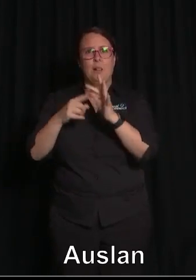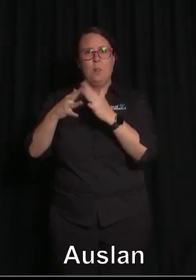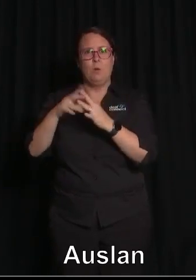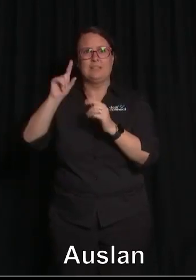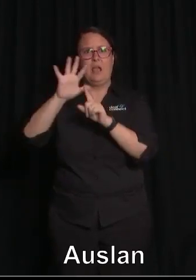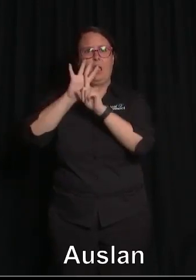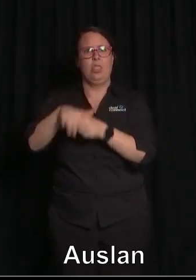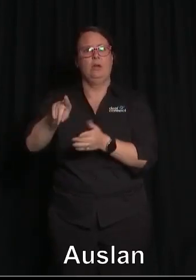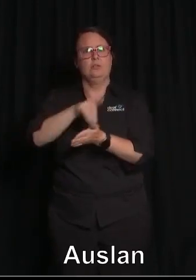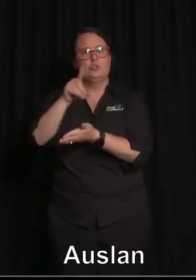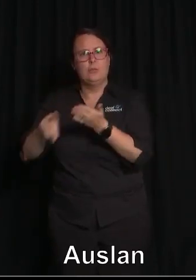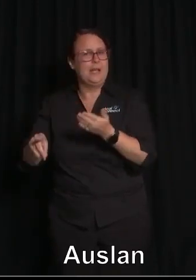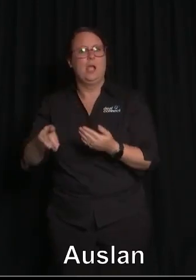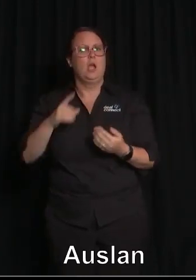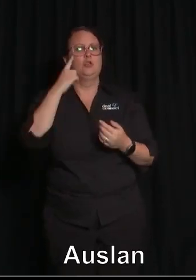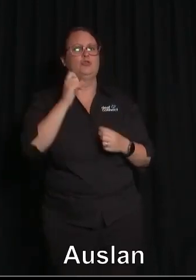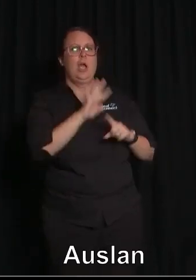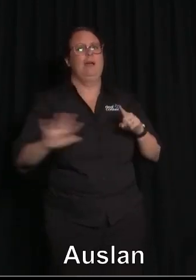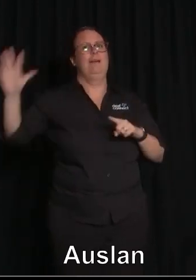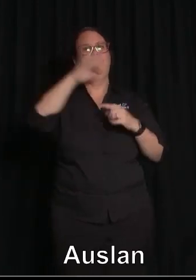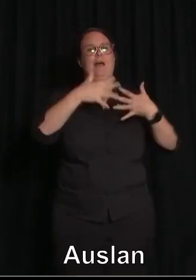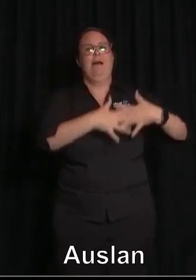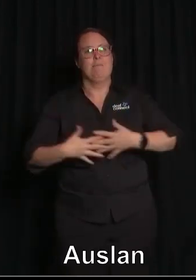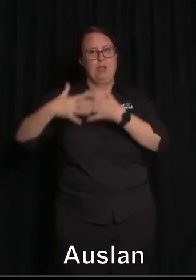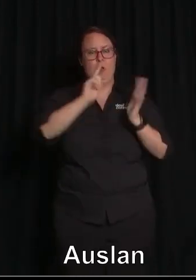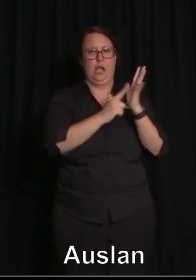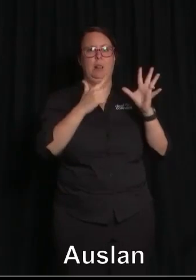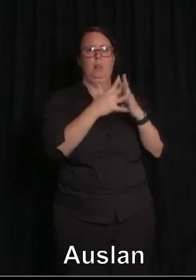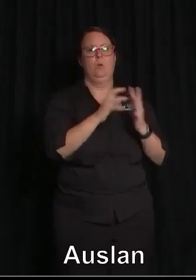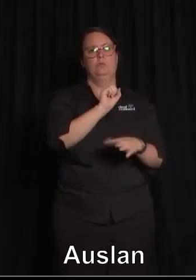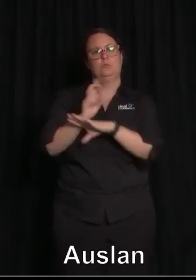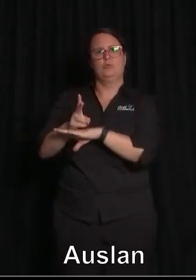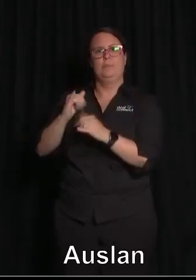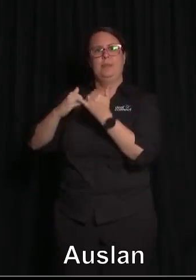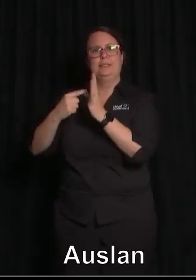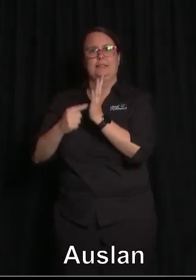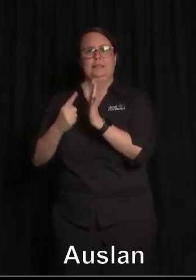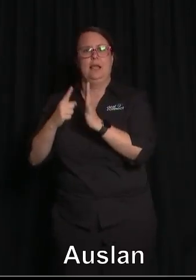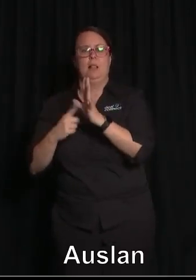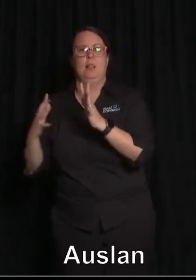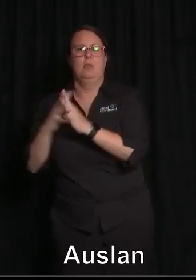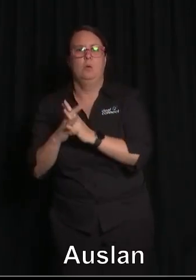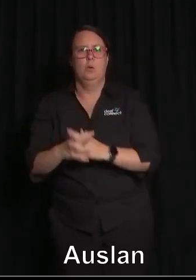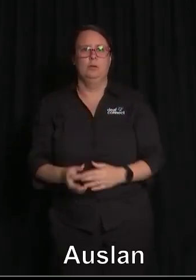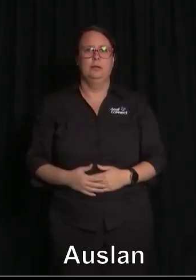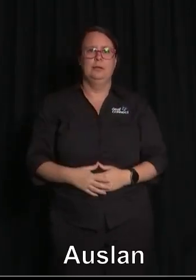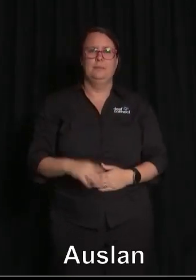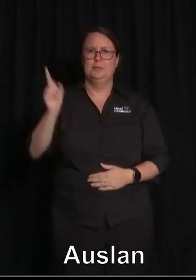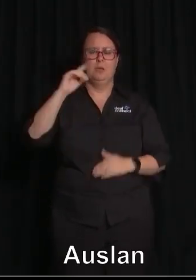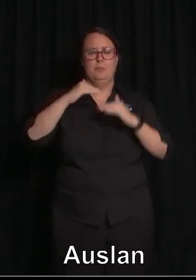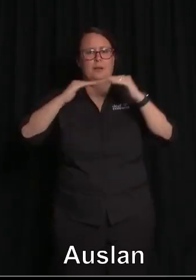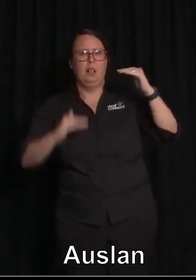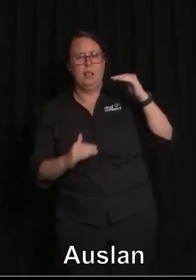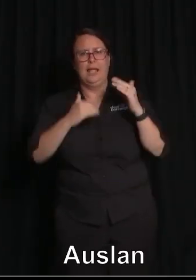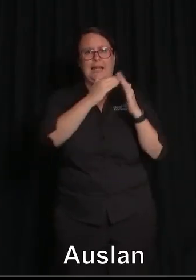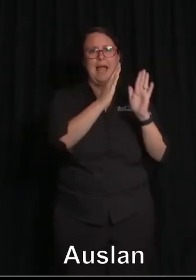and directing the federal government to use all tools possible to prevent inequity in housing, health